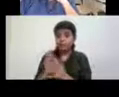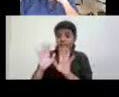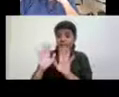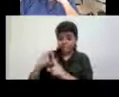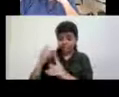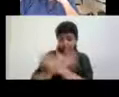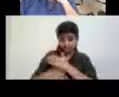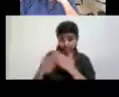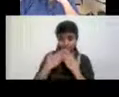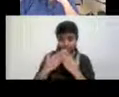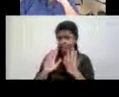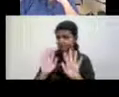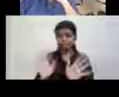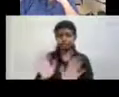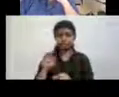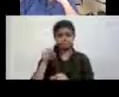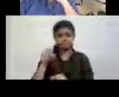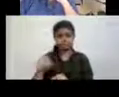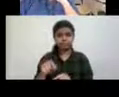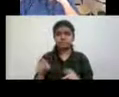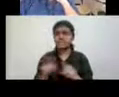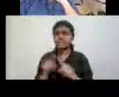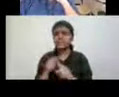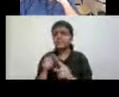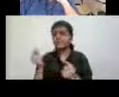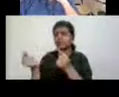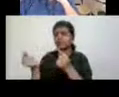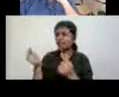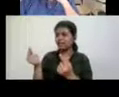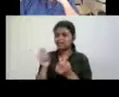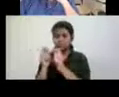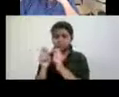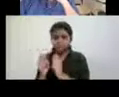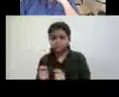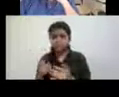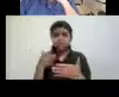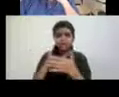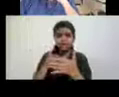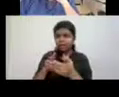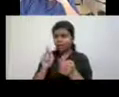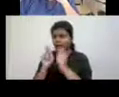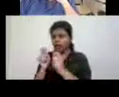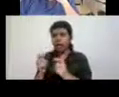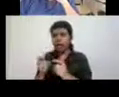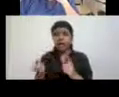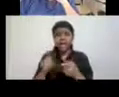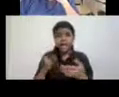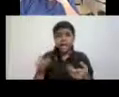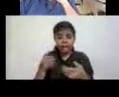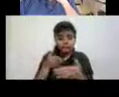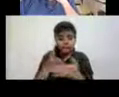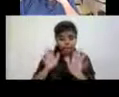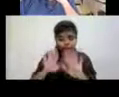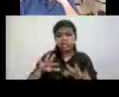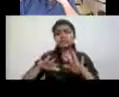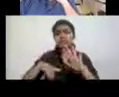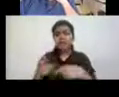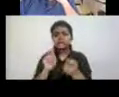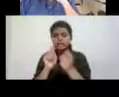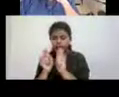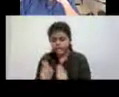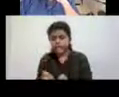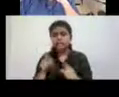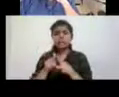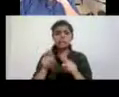disability. It's been in negotiating obstacles encountered when attempting to relocate and reframe the